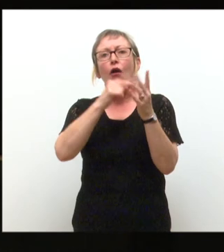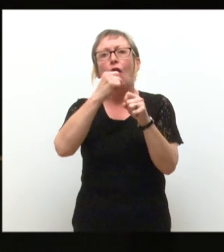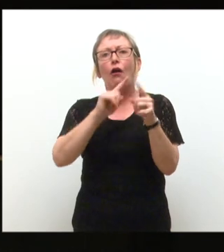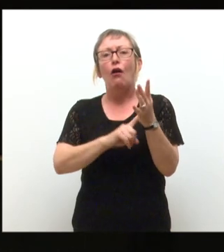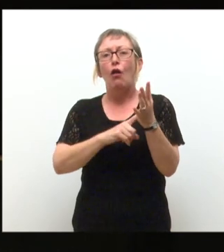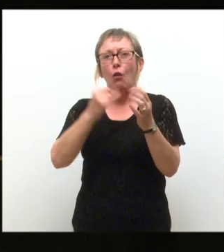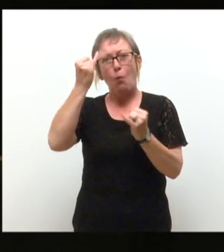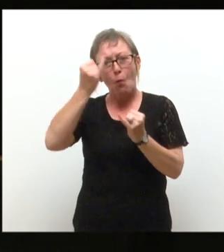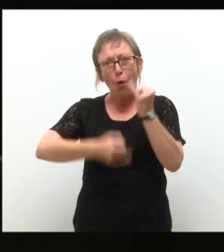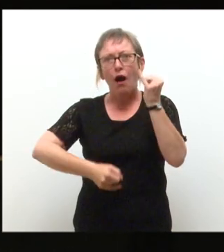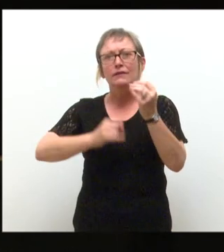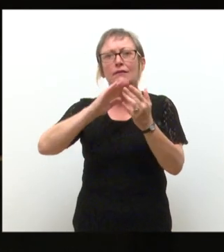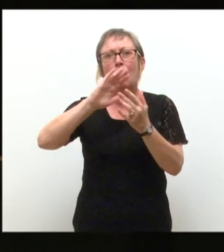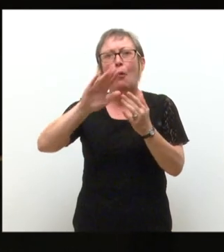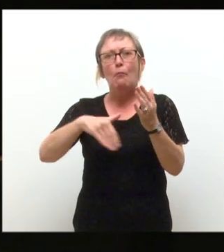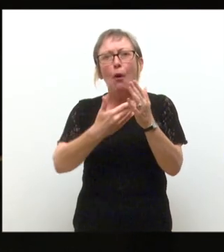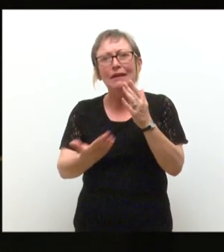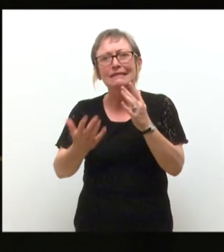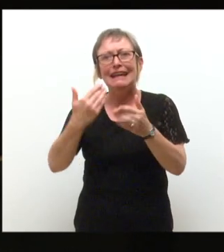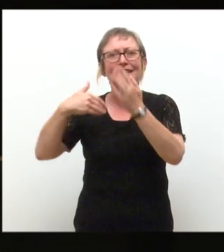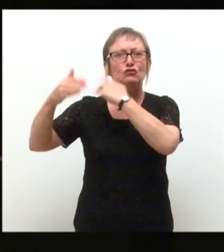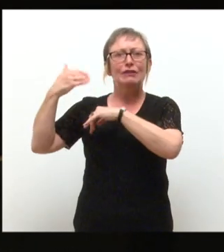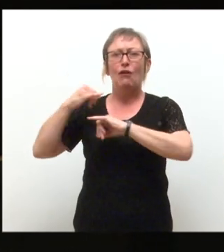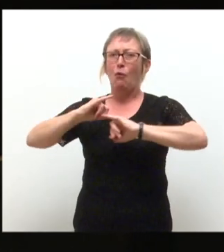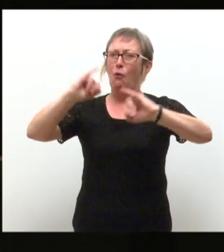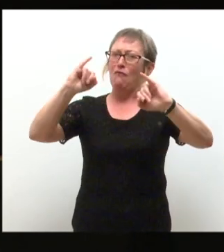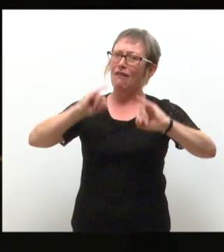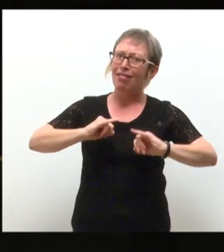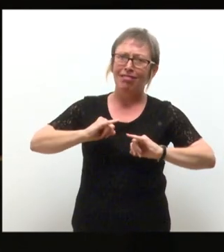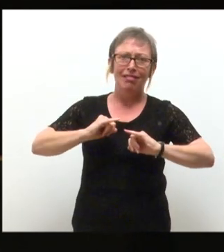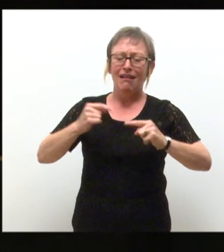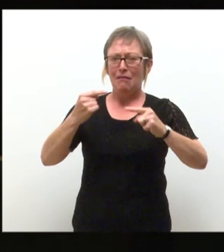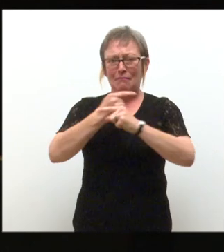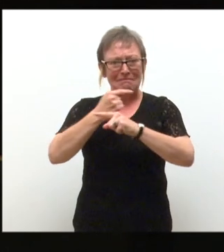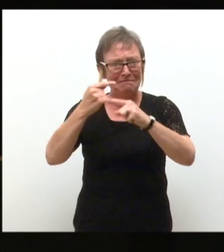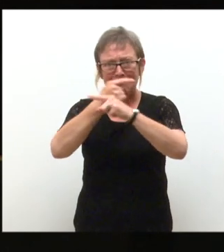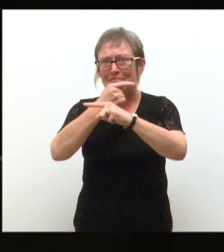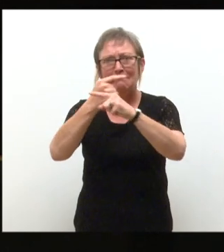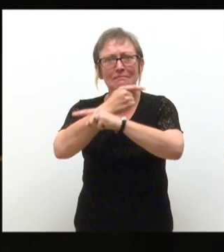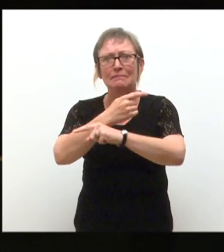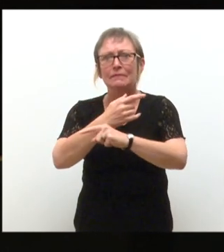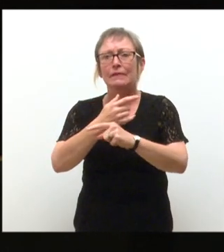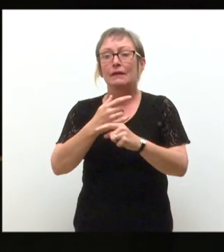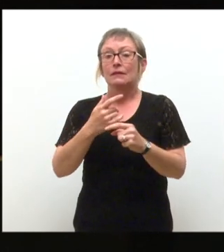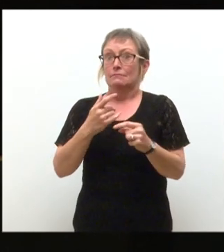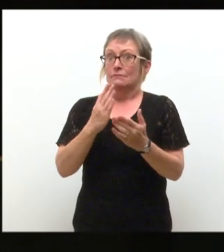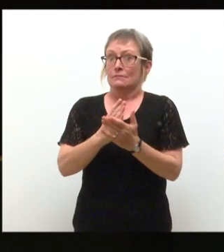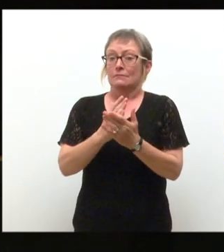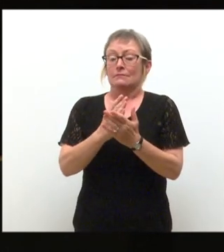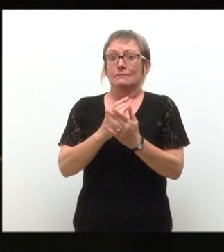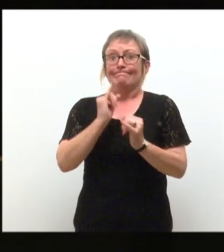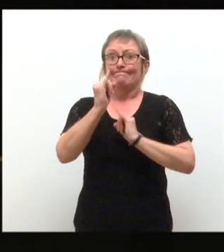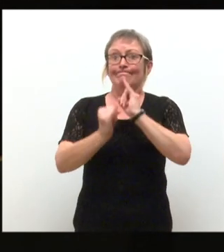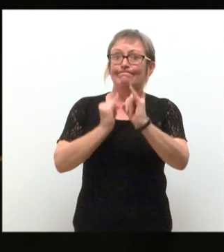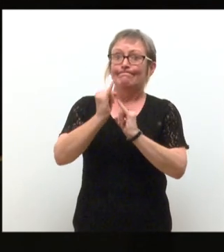Lang, rambling, repetitive, clumsy, terrible rhymes and full of mystery. Harsh. It's the